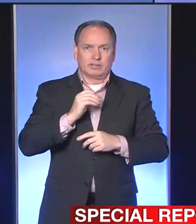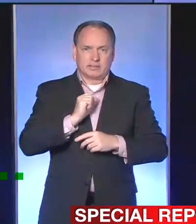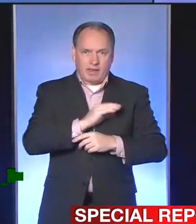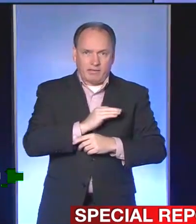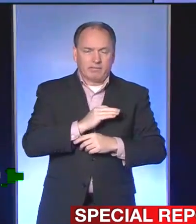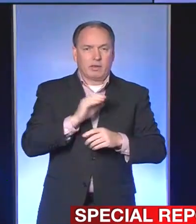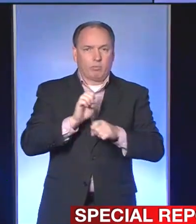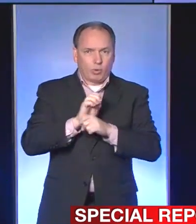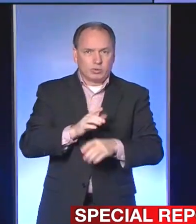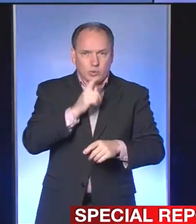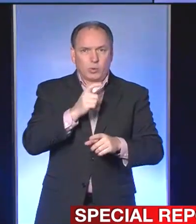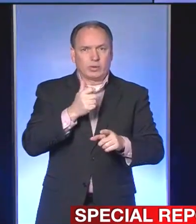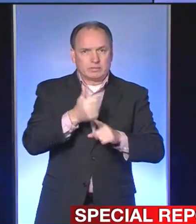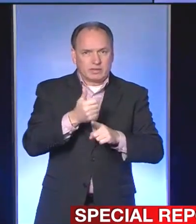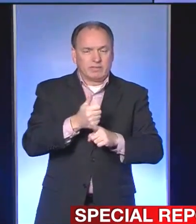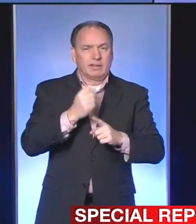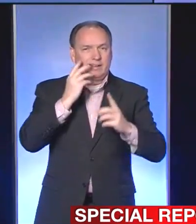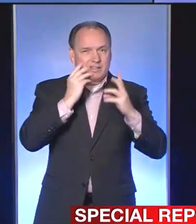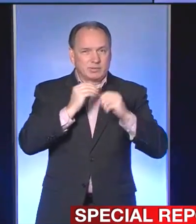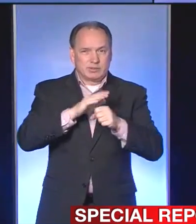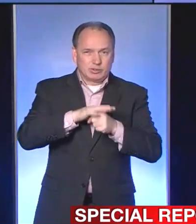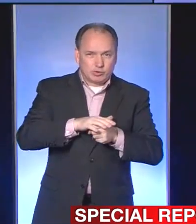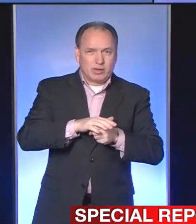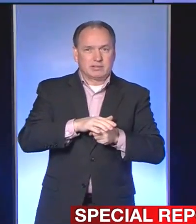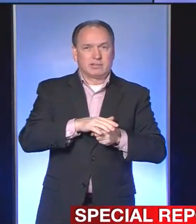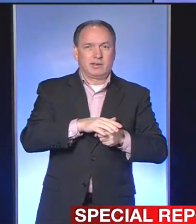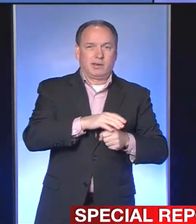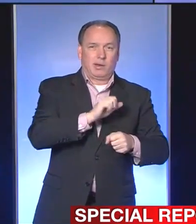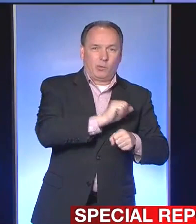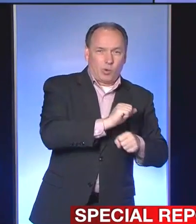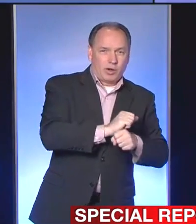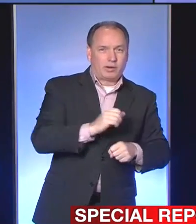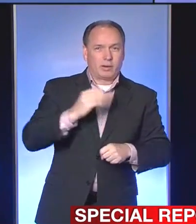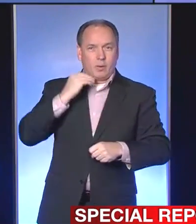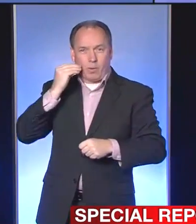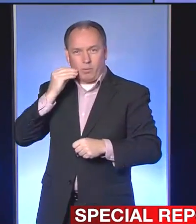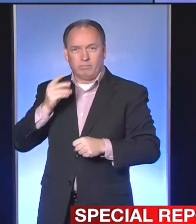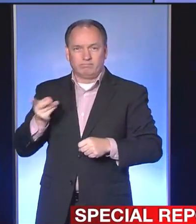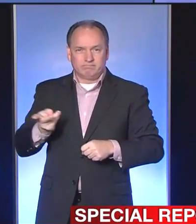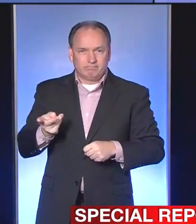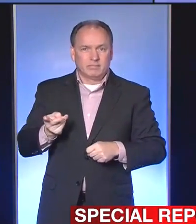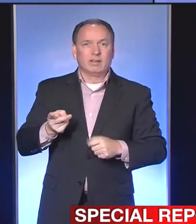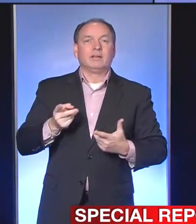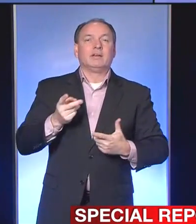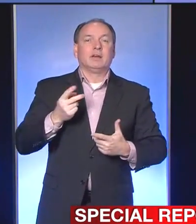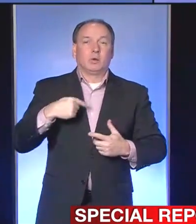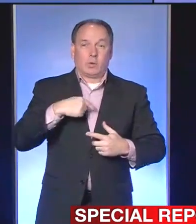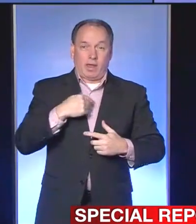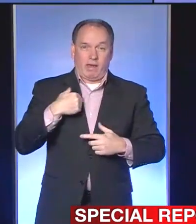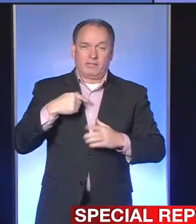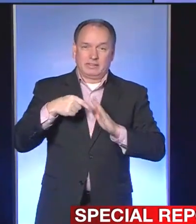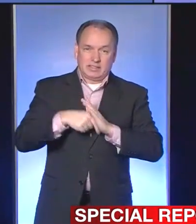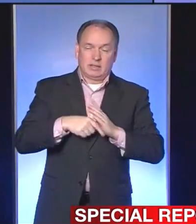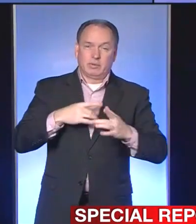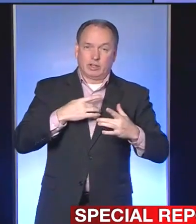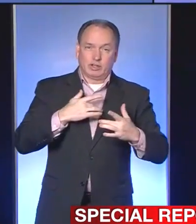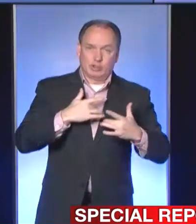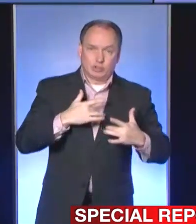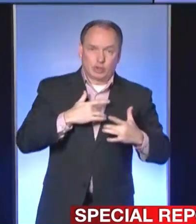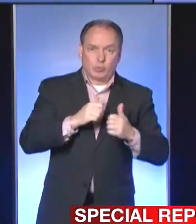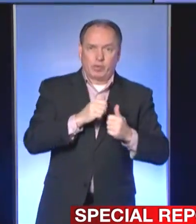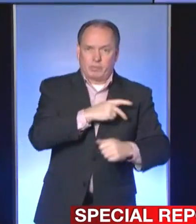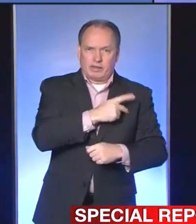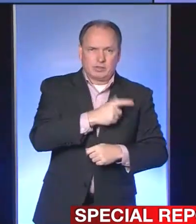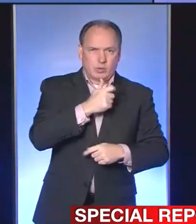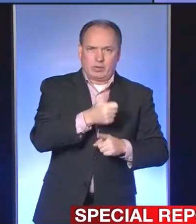employees who are experiencing stress both at work and in their personal lives. We do have a deep concern for patients who are not